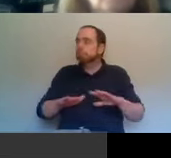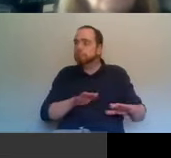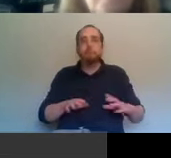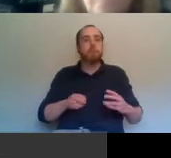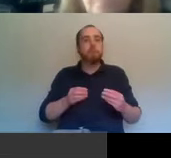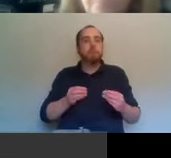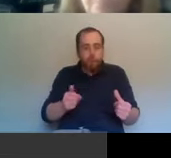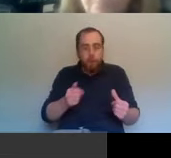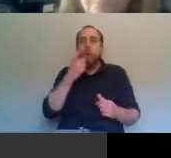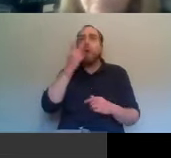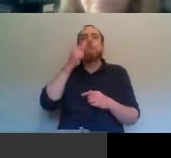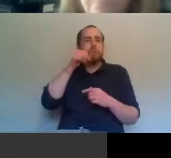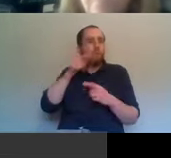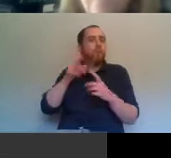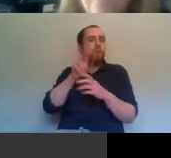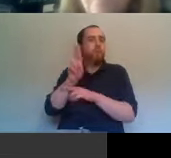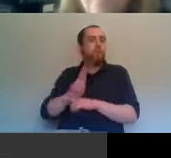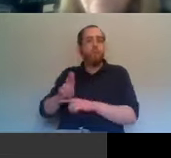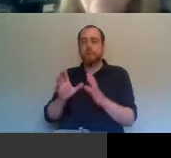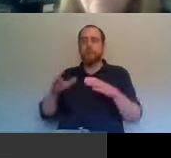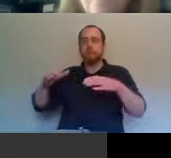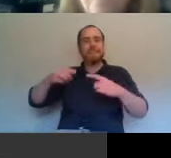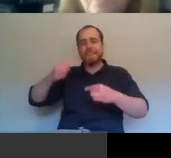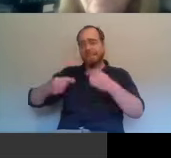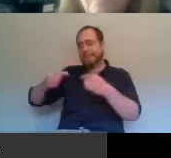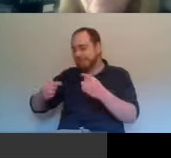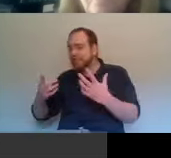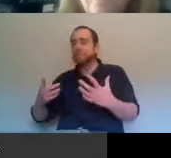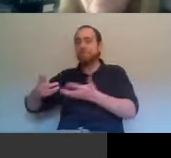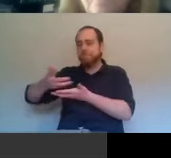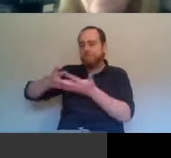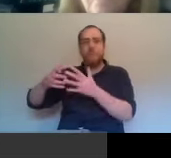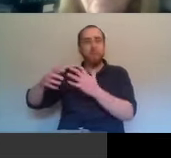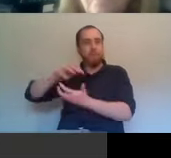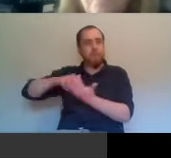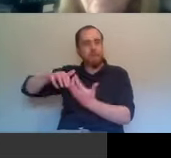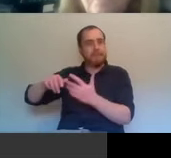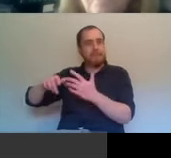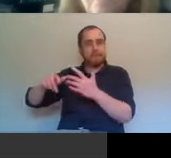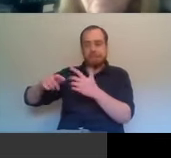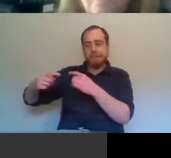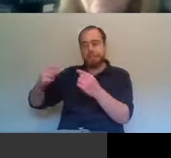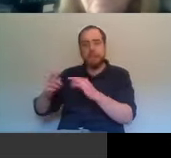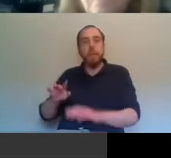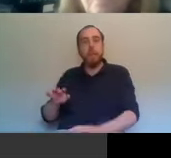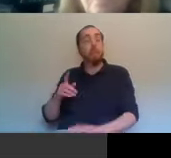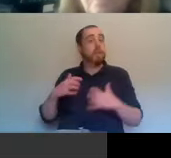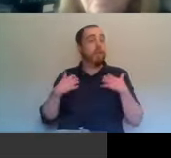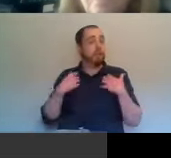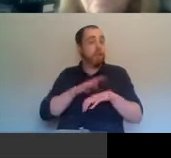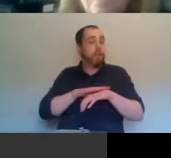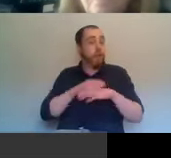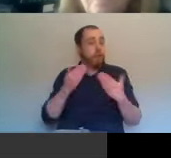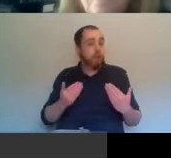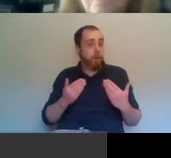unionism and the divisions registered in the opinion. Nonetheless, um, it's an interesting moment because there's no question that